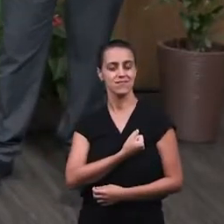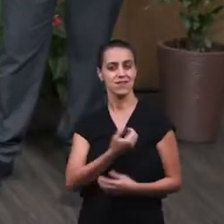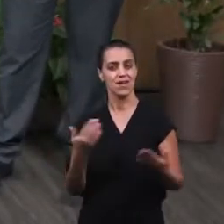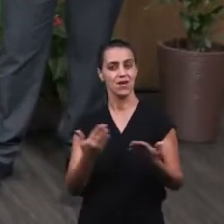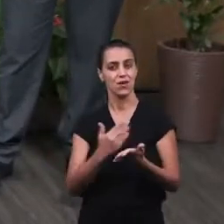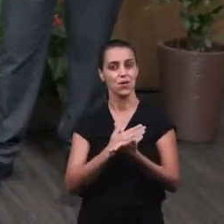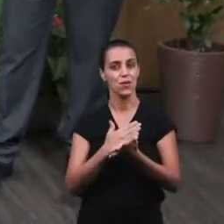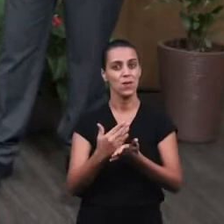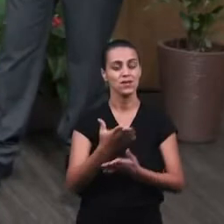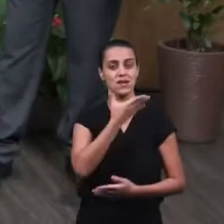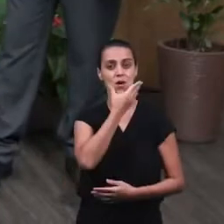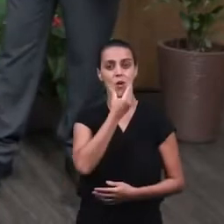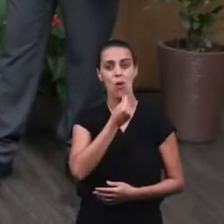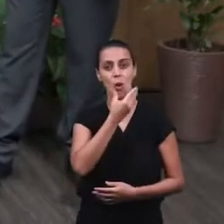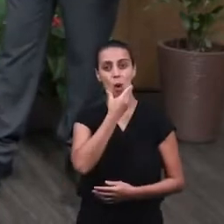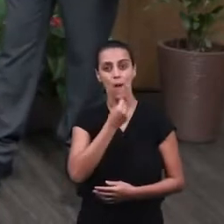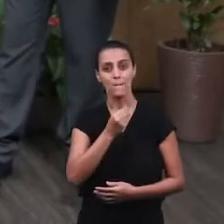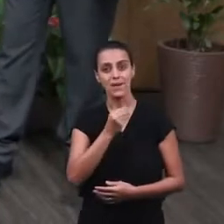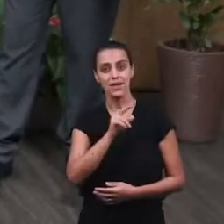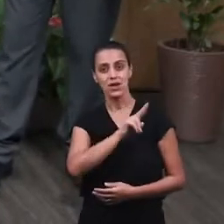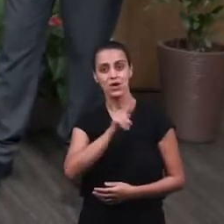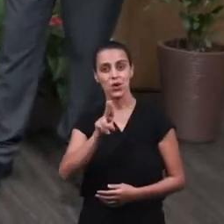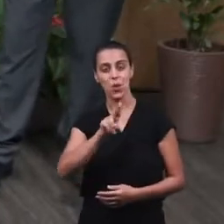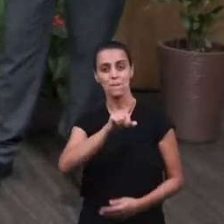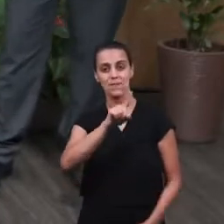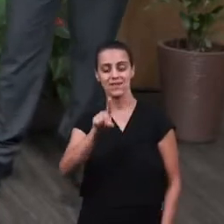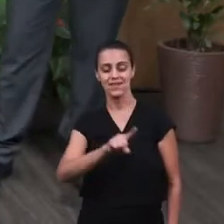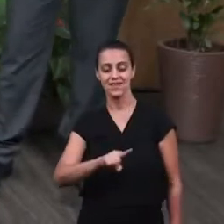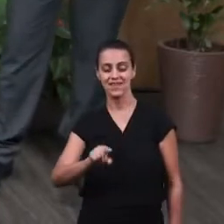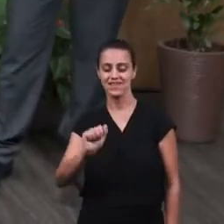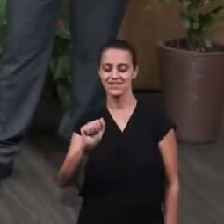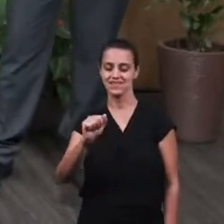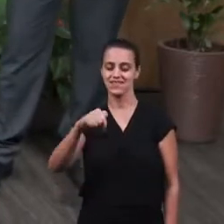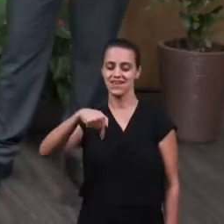And we are going to begin with a man whose name was Zacchaeus,